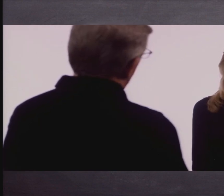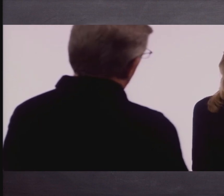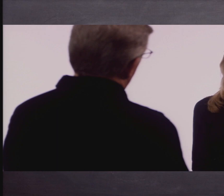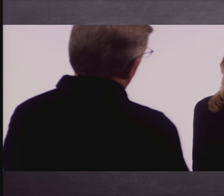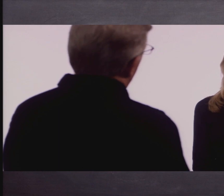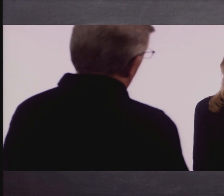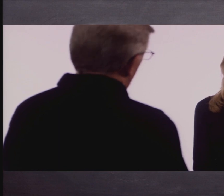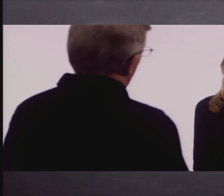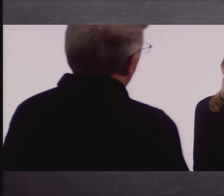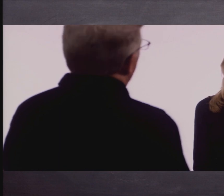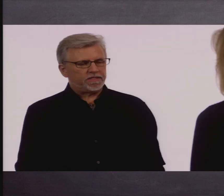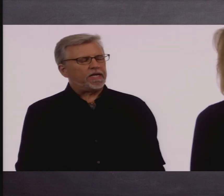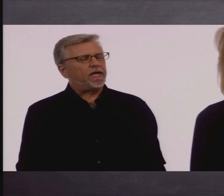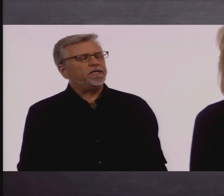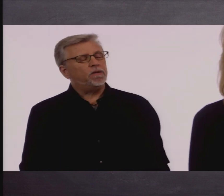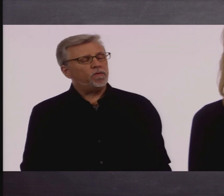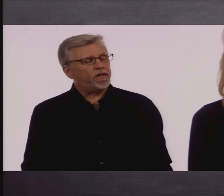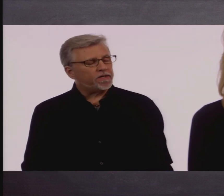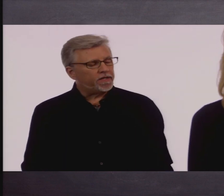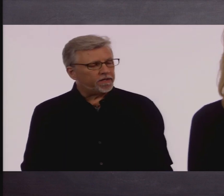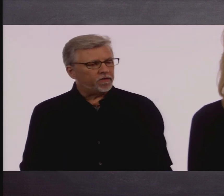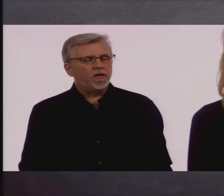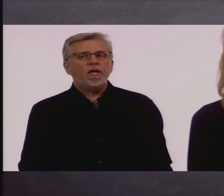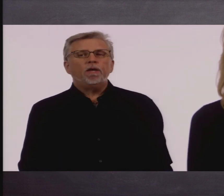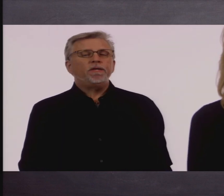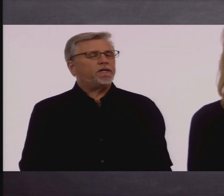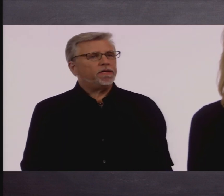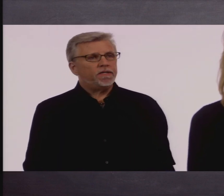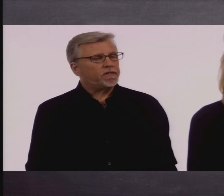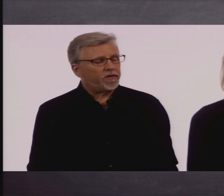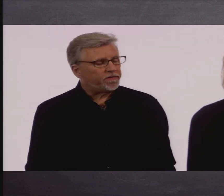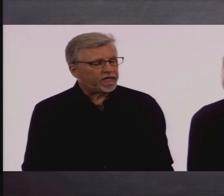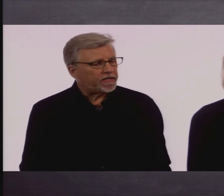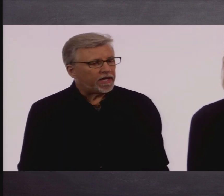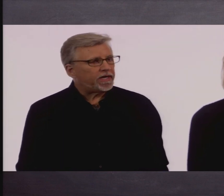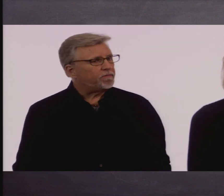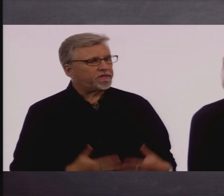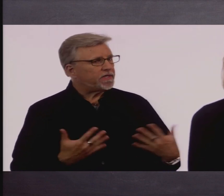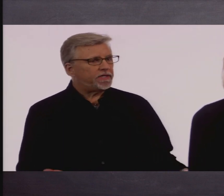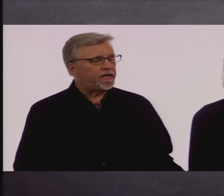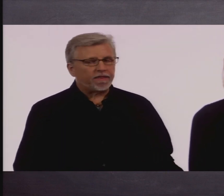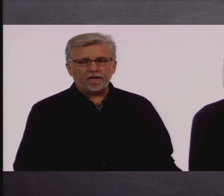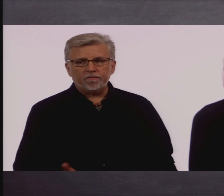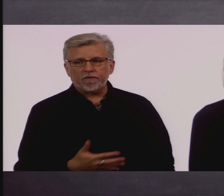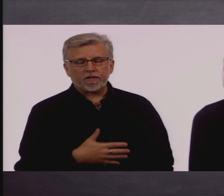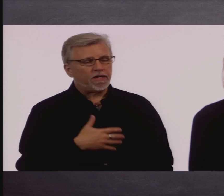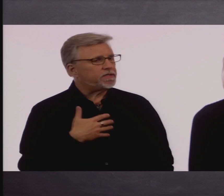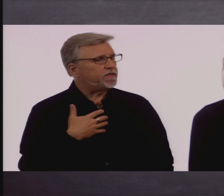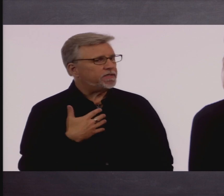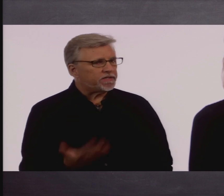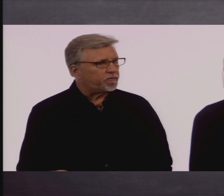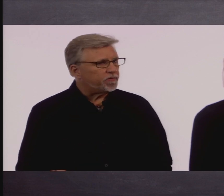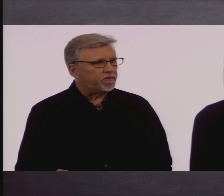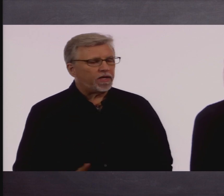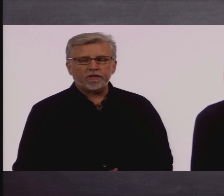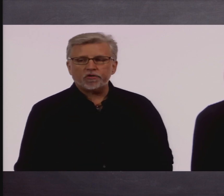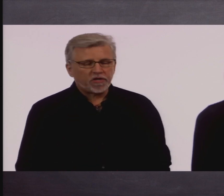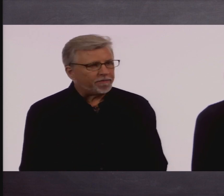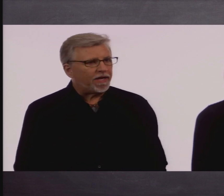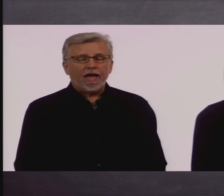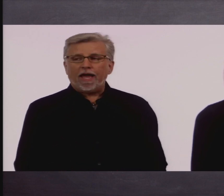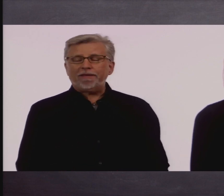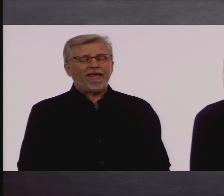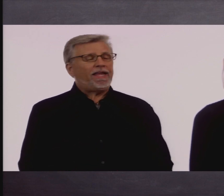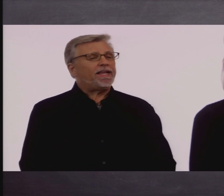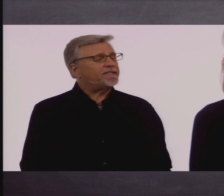HBO's Bill Maher, the real-time guy? Yes, and I didn't want to tell you because, quite frankly, I am sick to death of your constant disapproval and